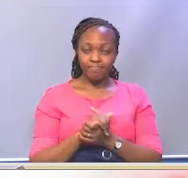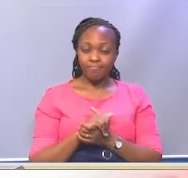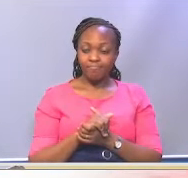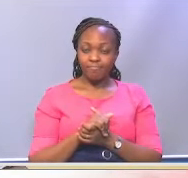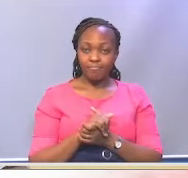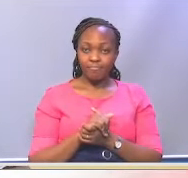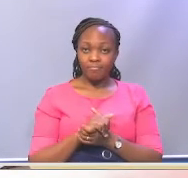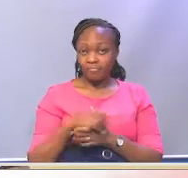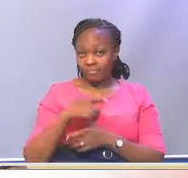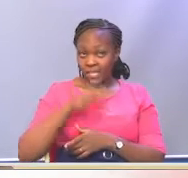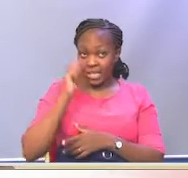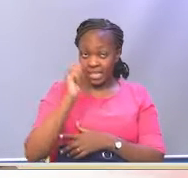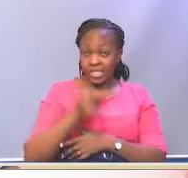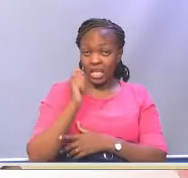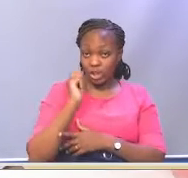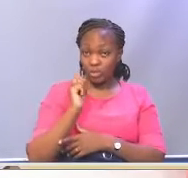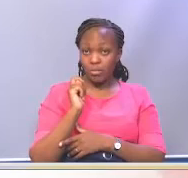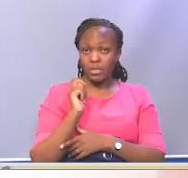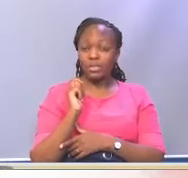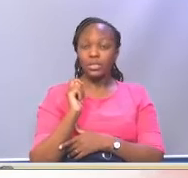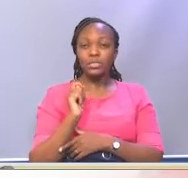whose life was lost,